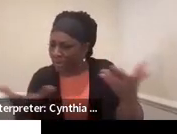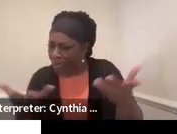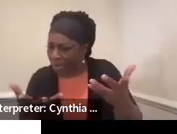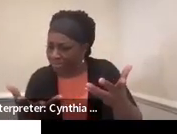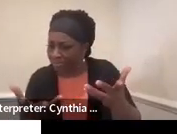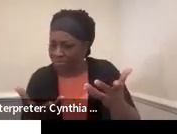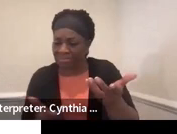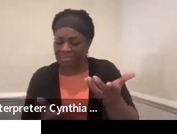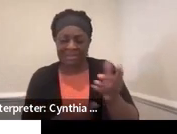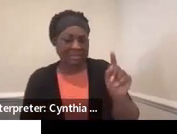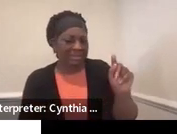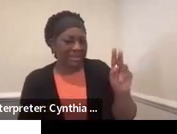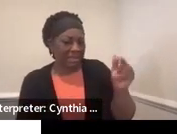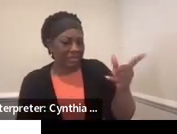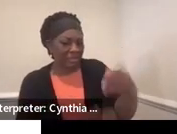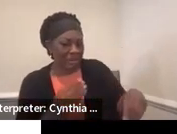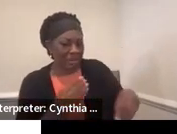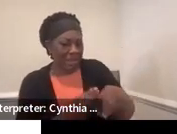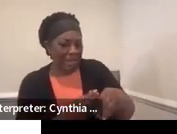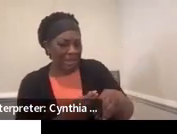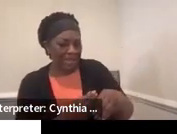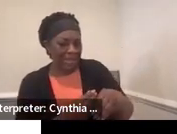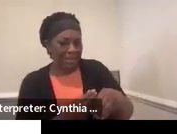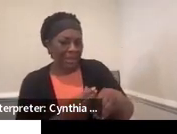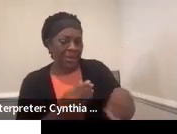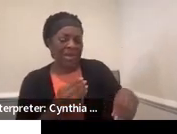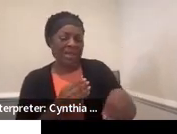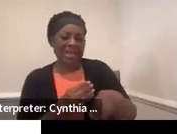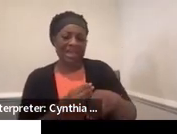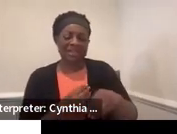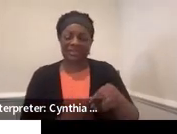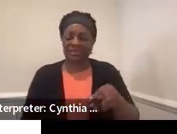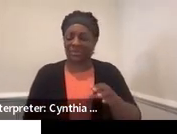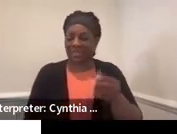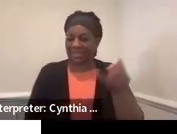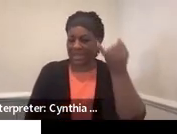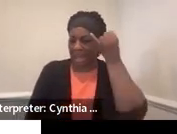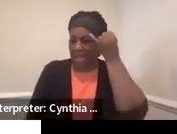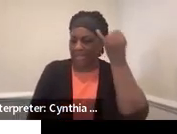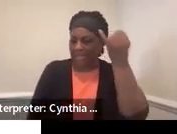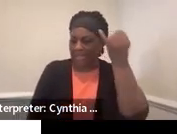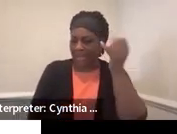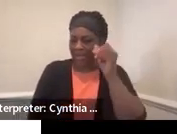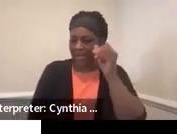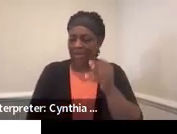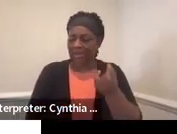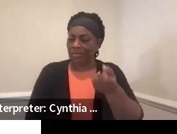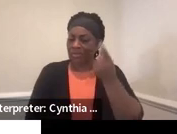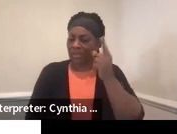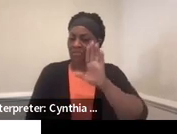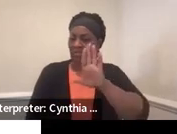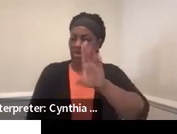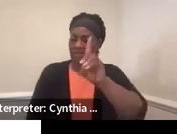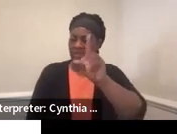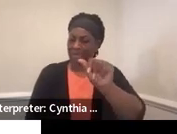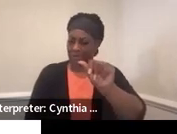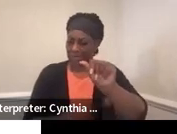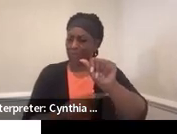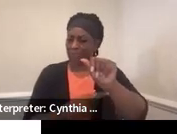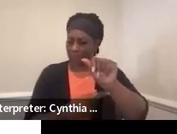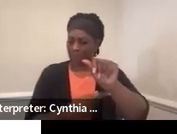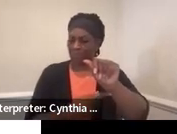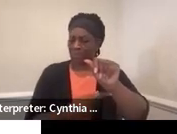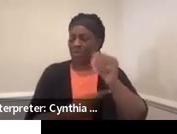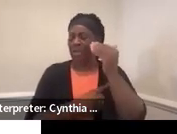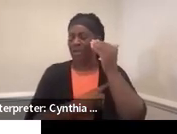Right, is there anything you want to? And adding to this idea of understanding their disabilities, we also have to